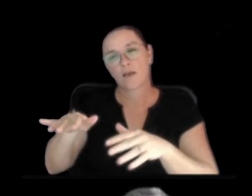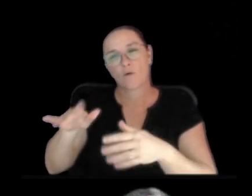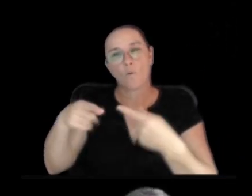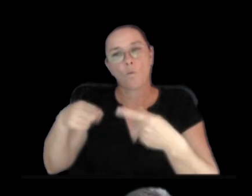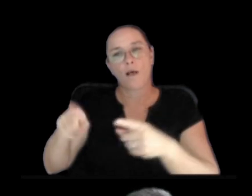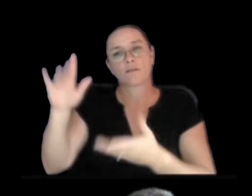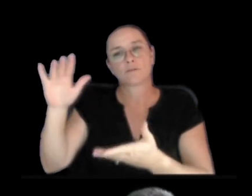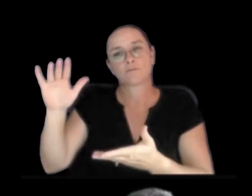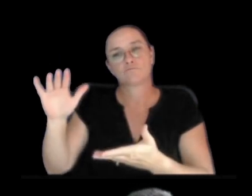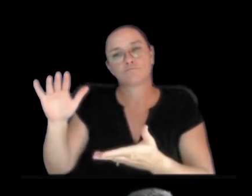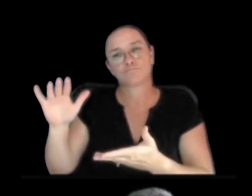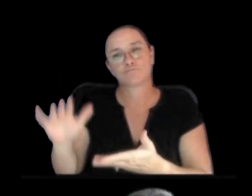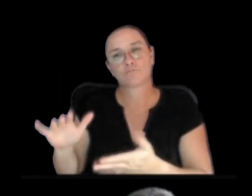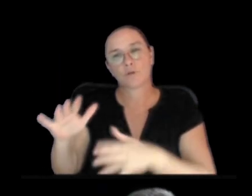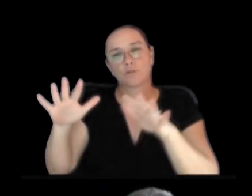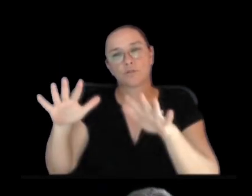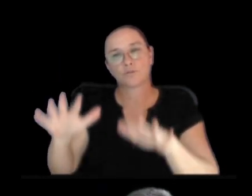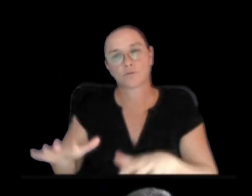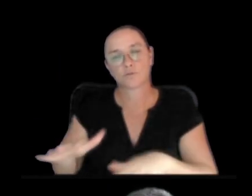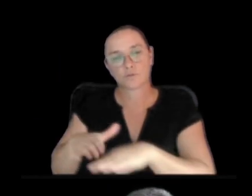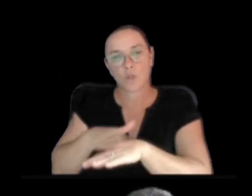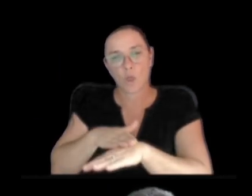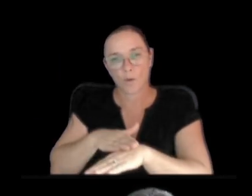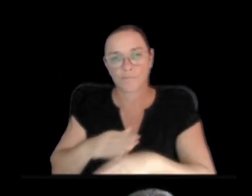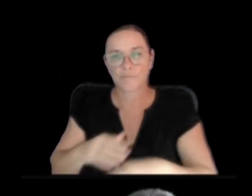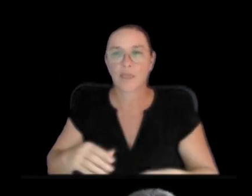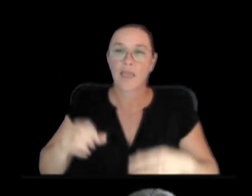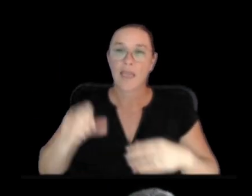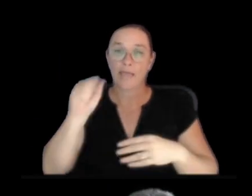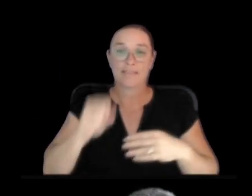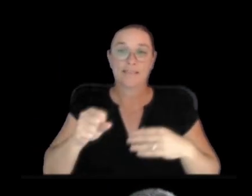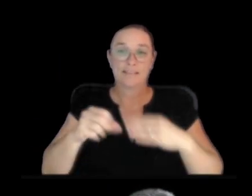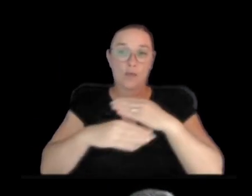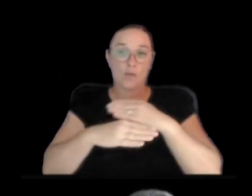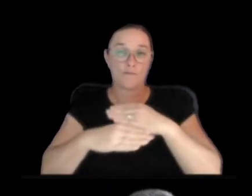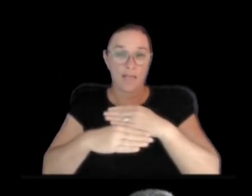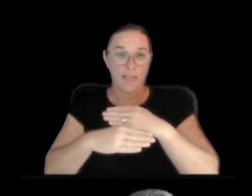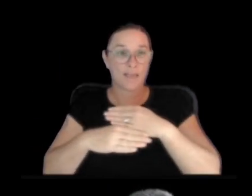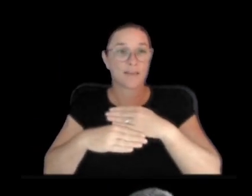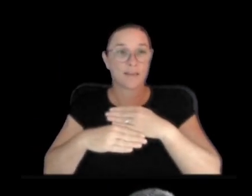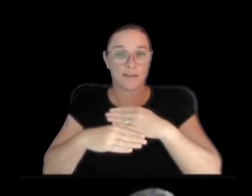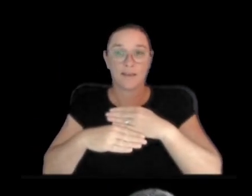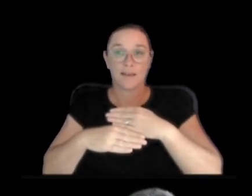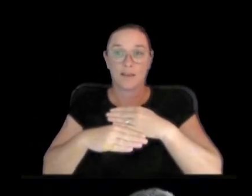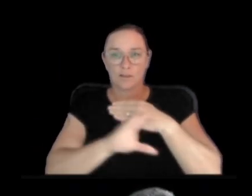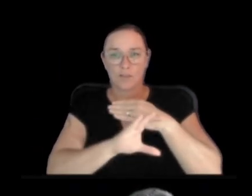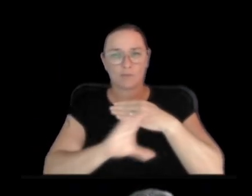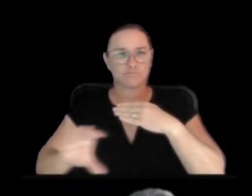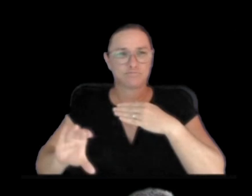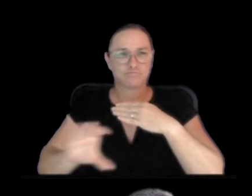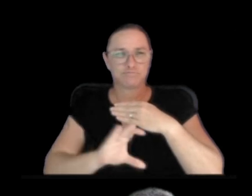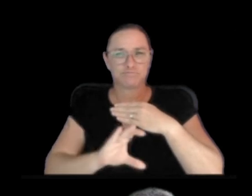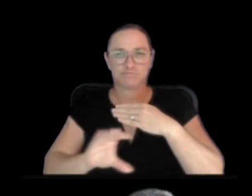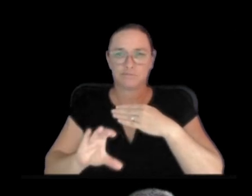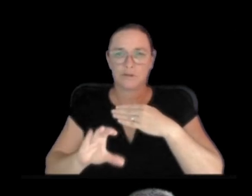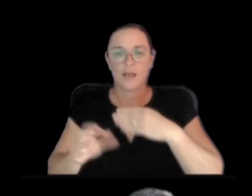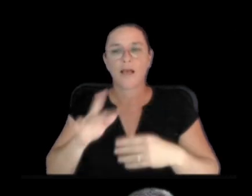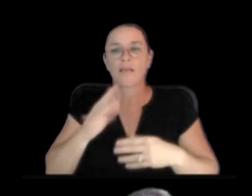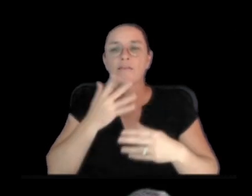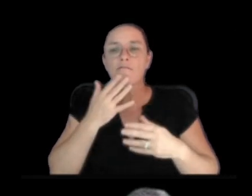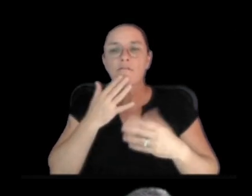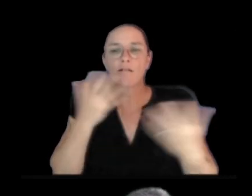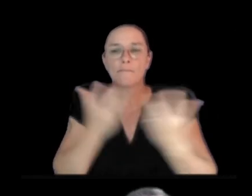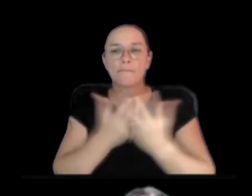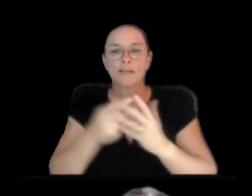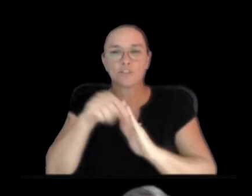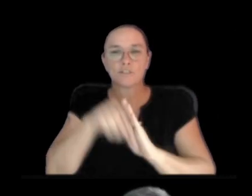Middle East Rift. The south flank still moving is also showing its set of earthquakes shown here. These are colored by depth, so these oranges and